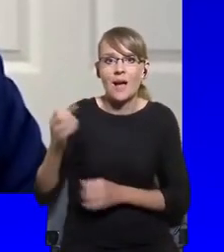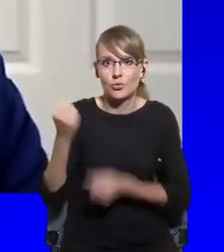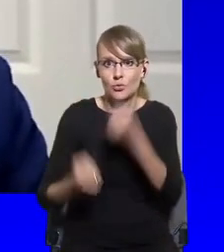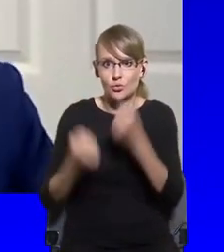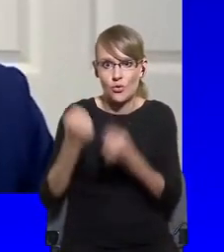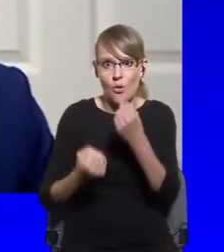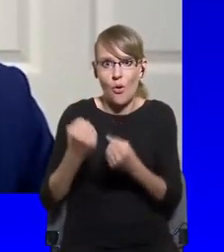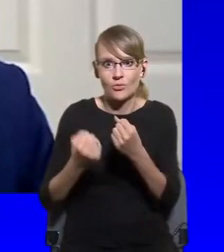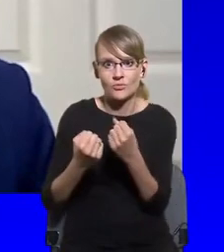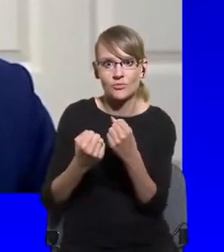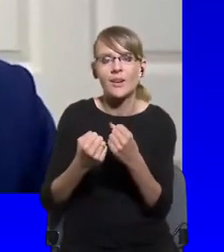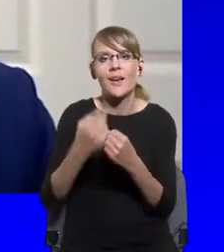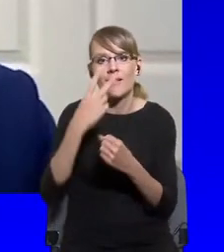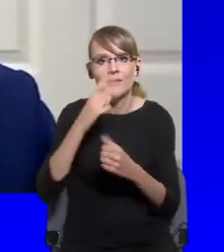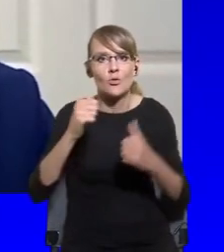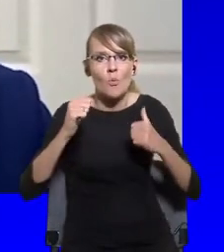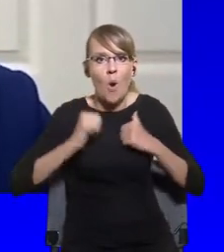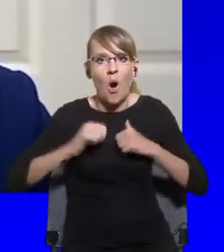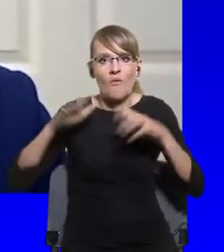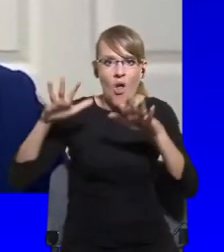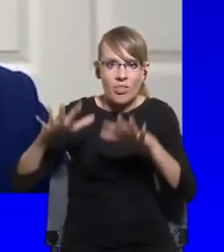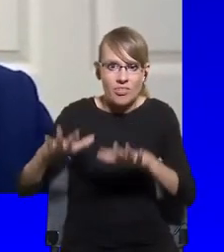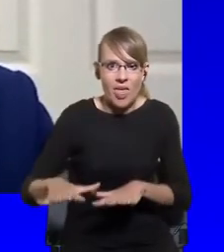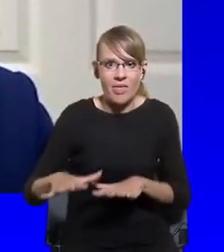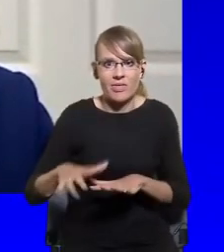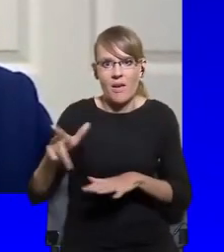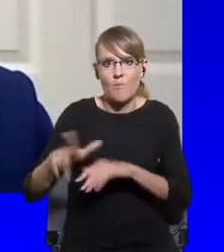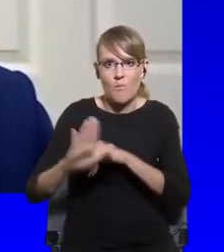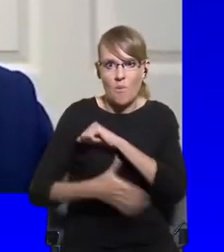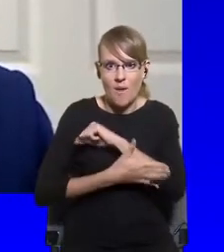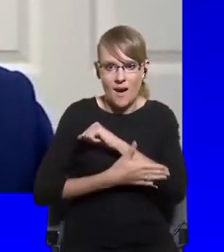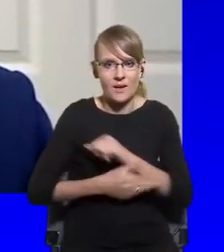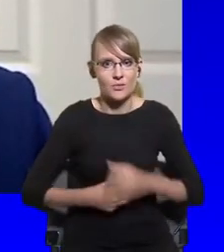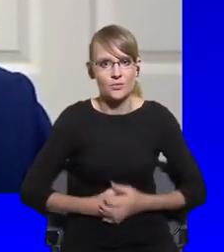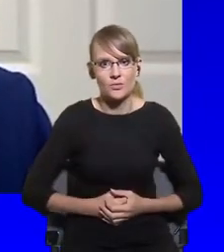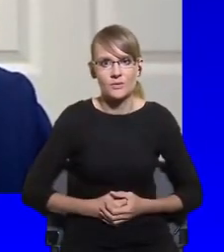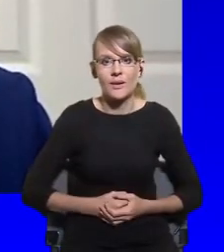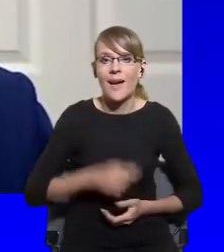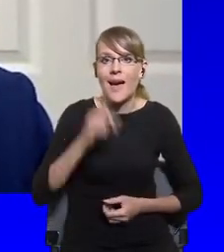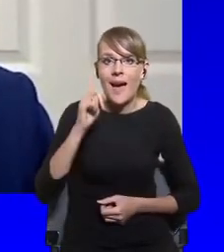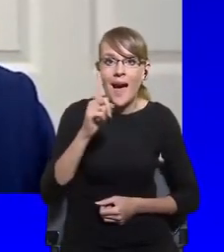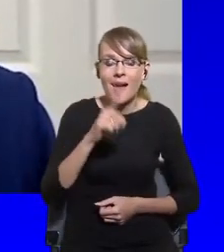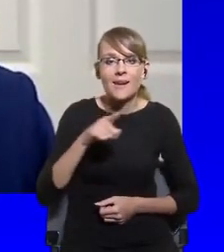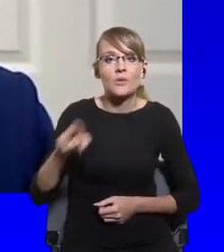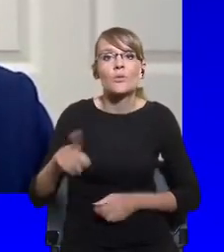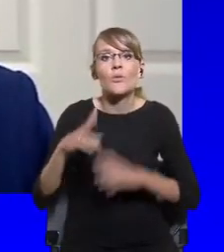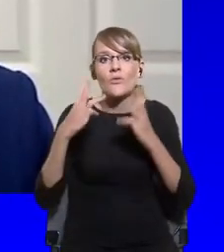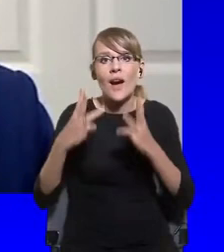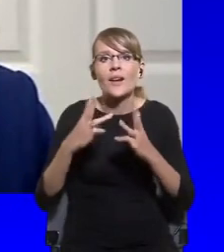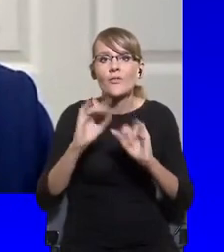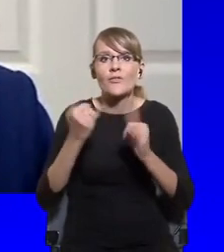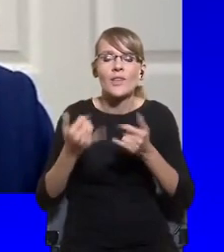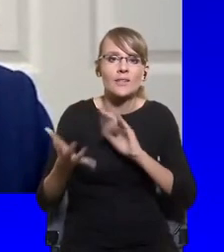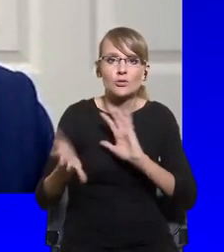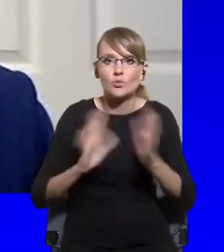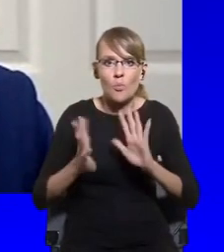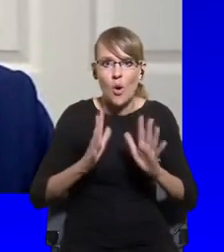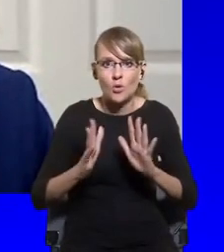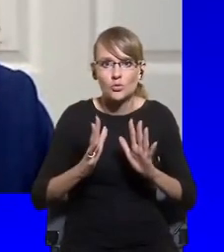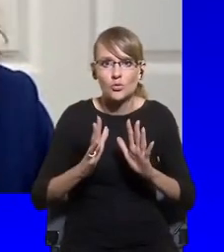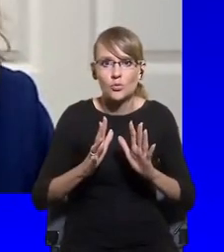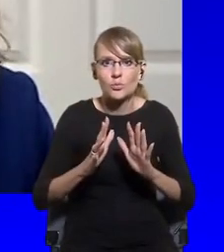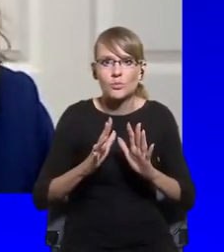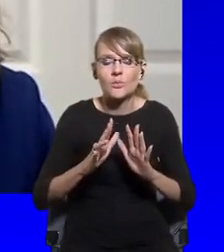think what is crucial, I think it will be how the mainstream parties now deal with the second wave.